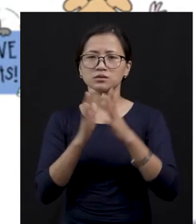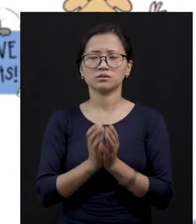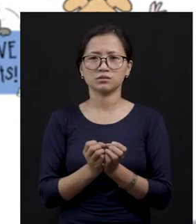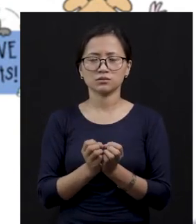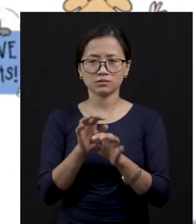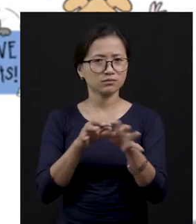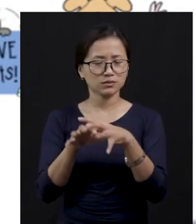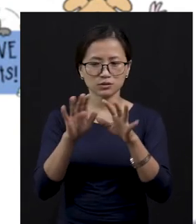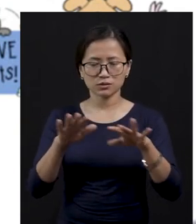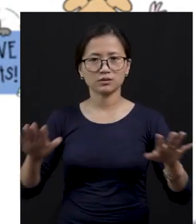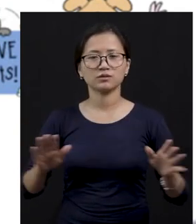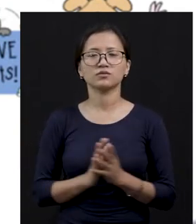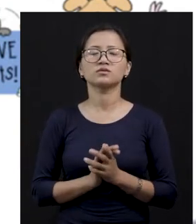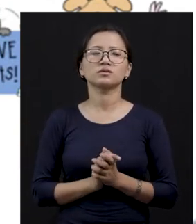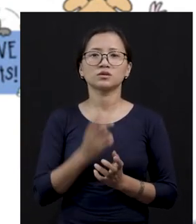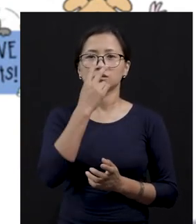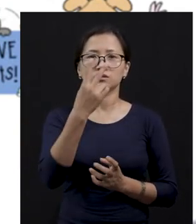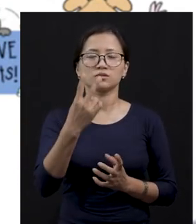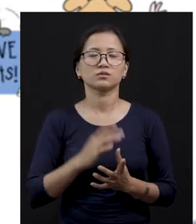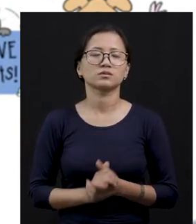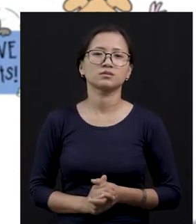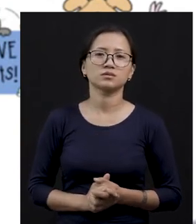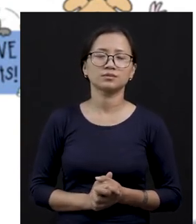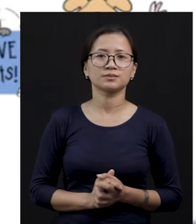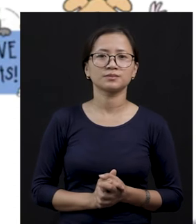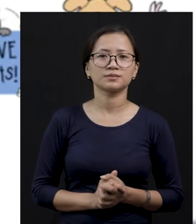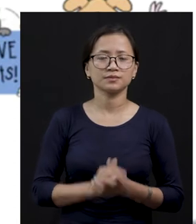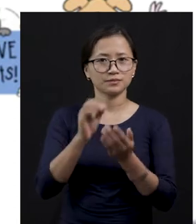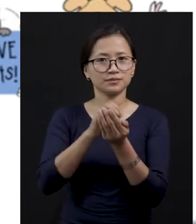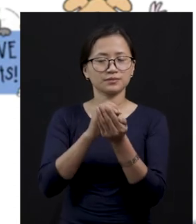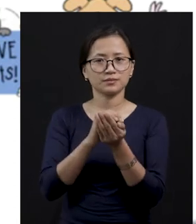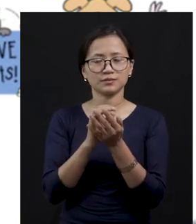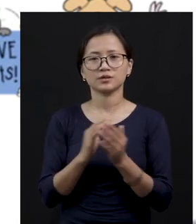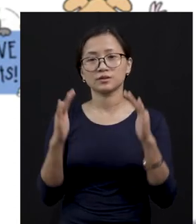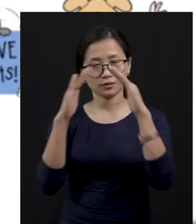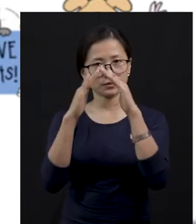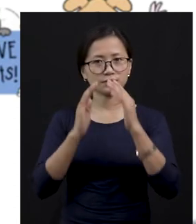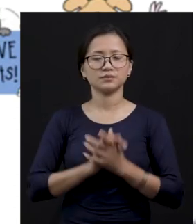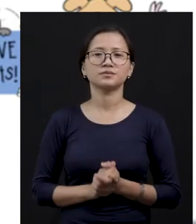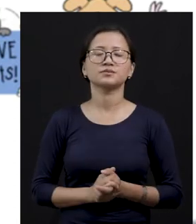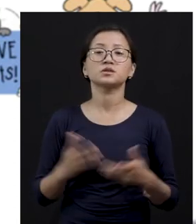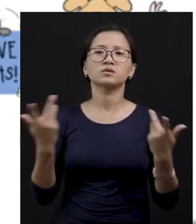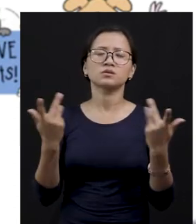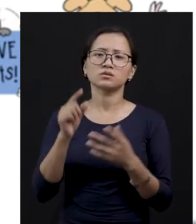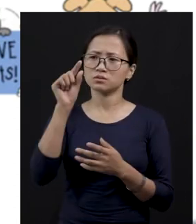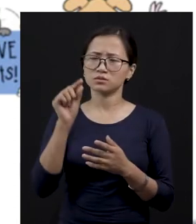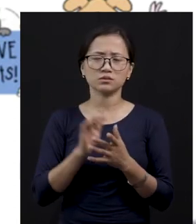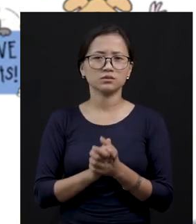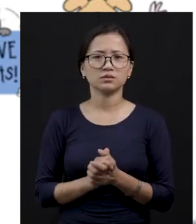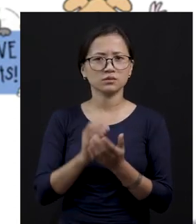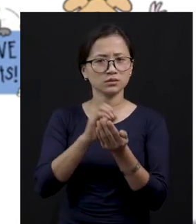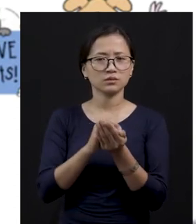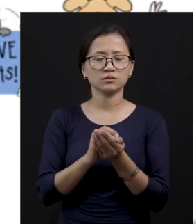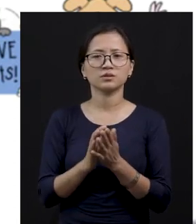puppy, turtle, rabbits. All these animals are kept as bats at home. And what do these bats, why